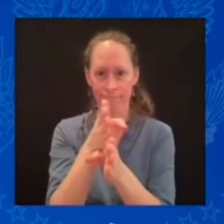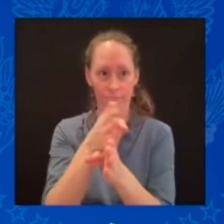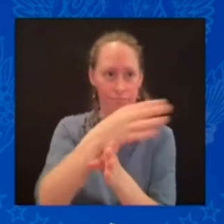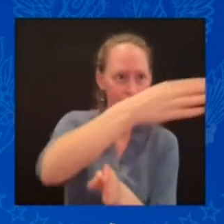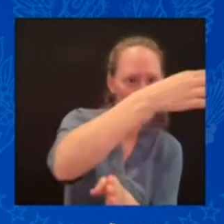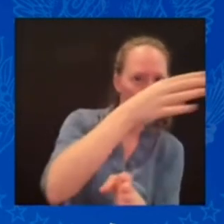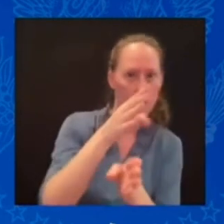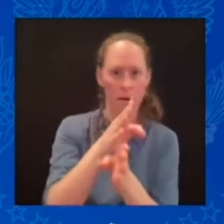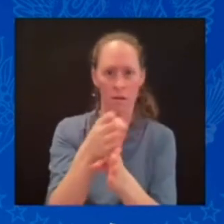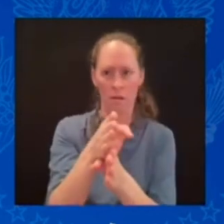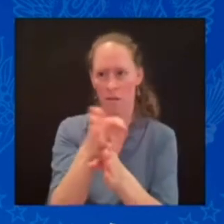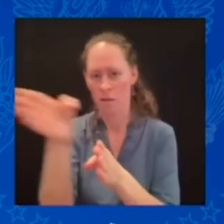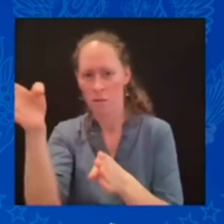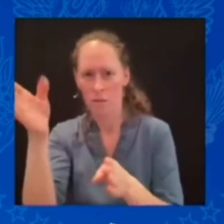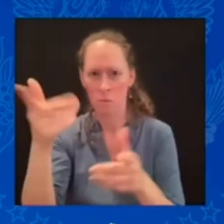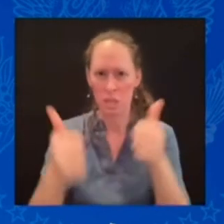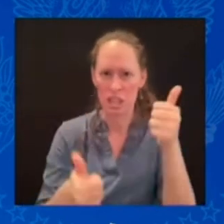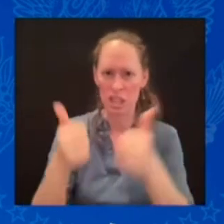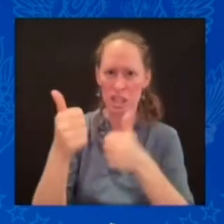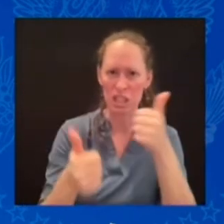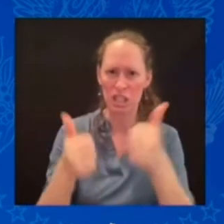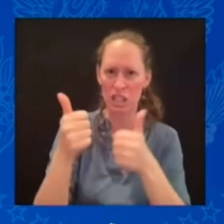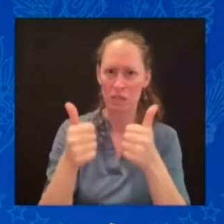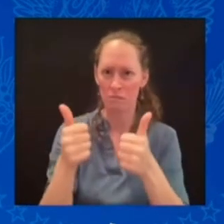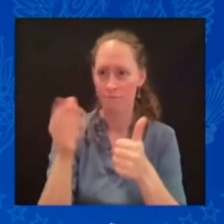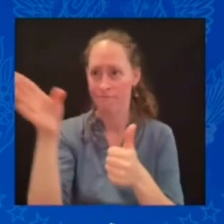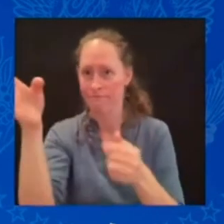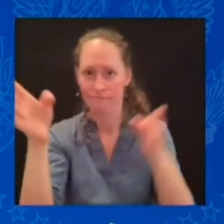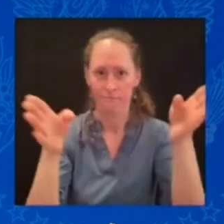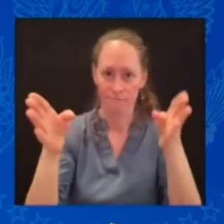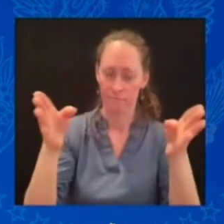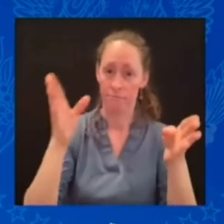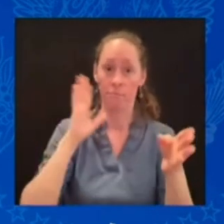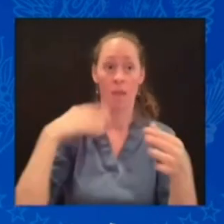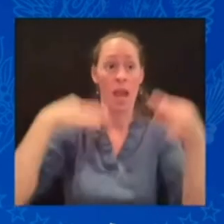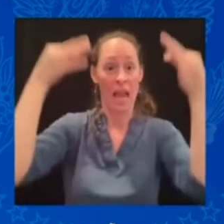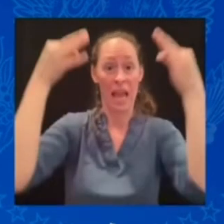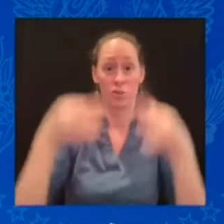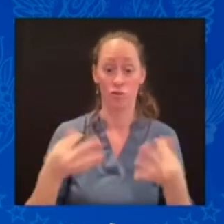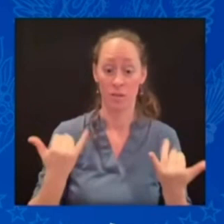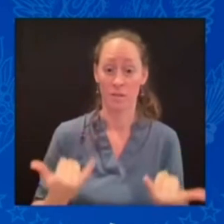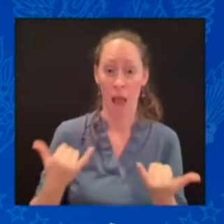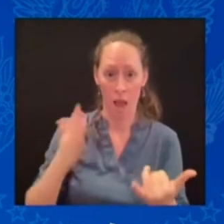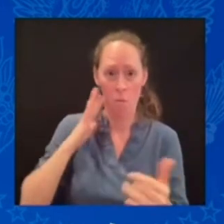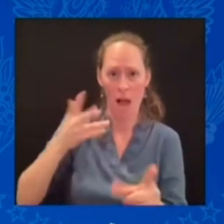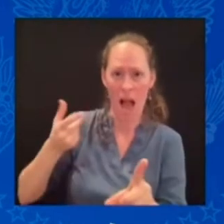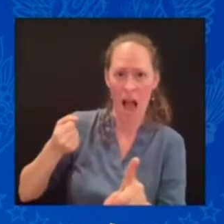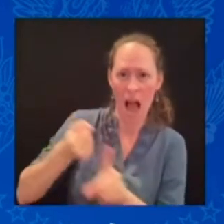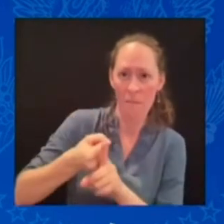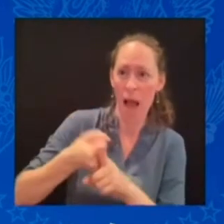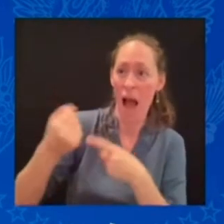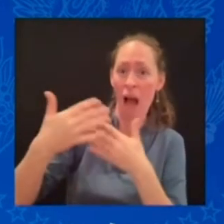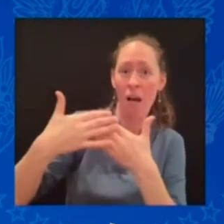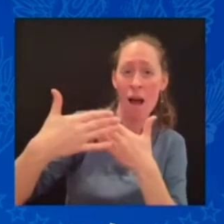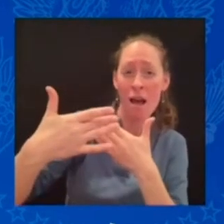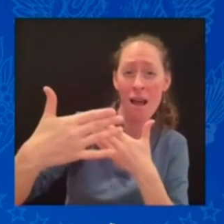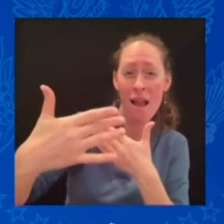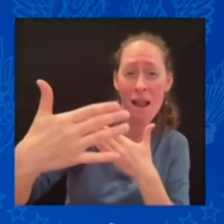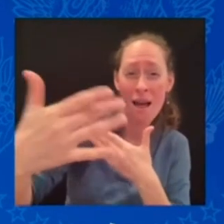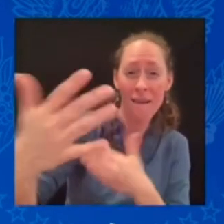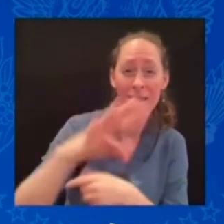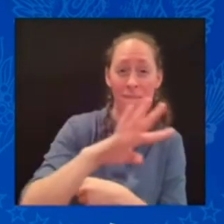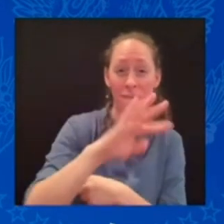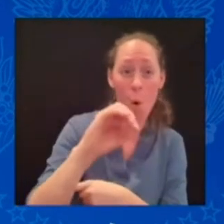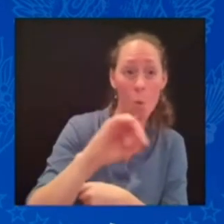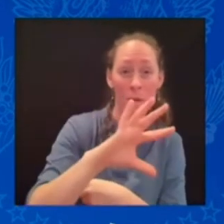five, six decades. And this week, we affirmed how Finland and the United States together, together with allies and partners,